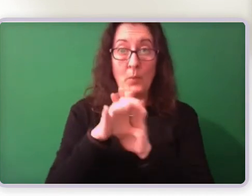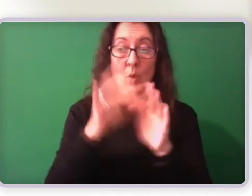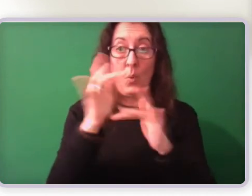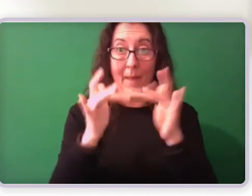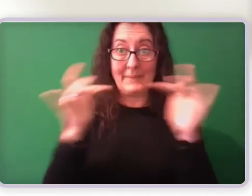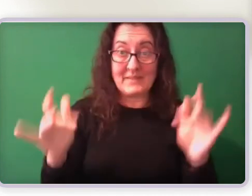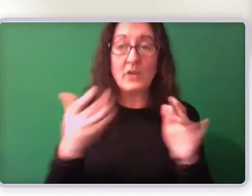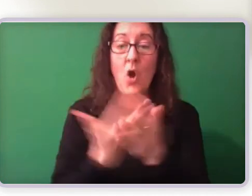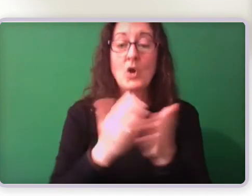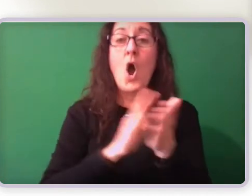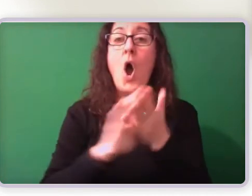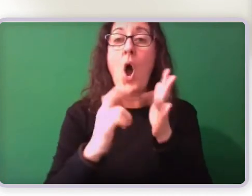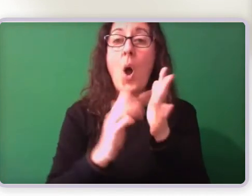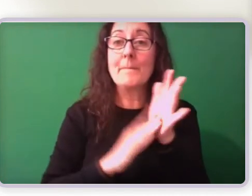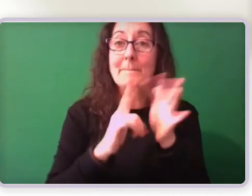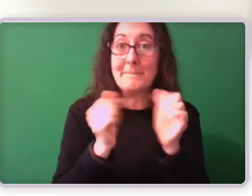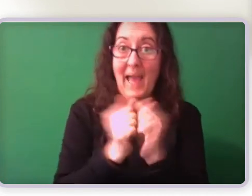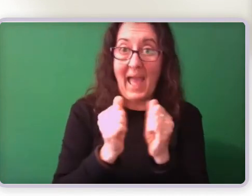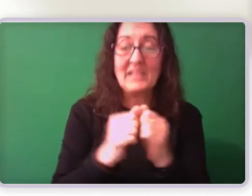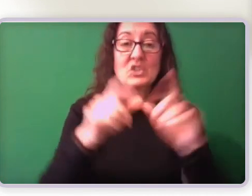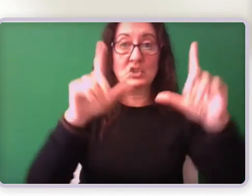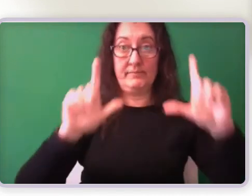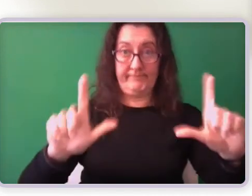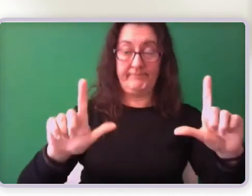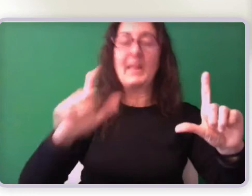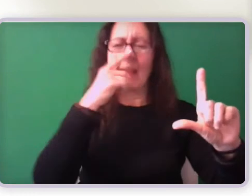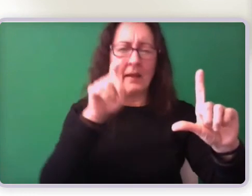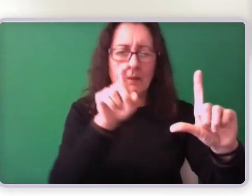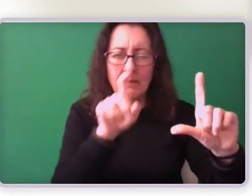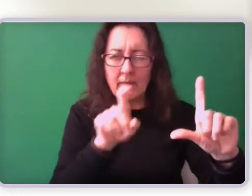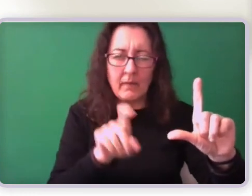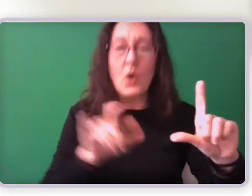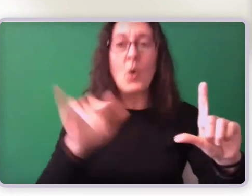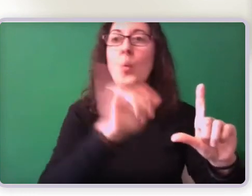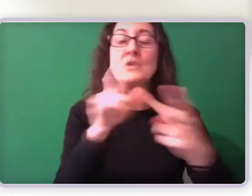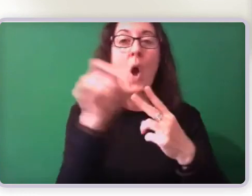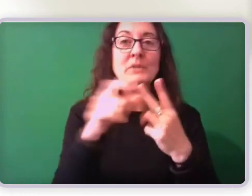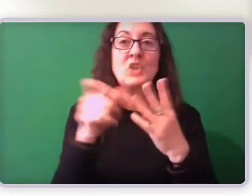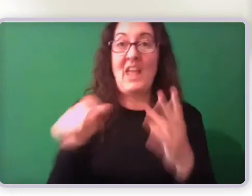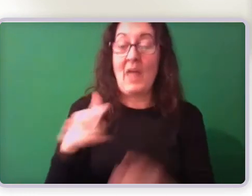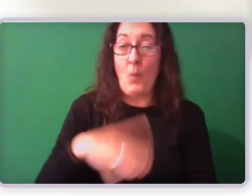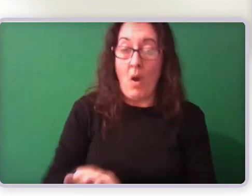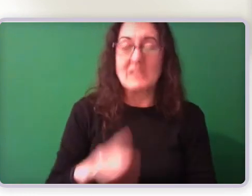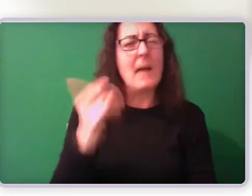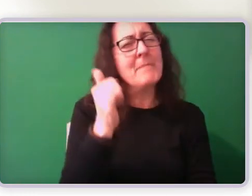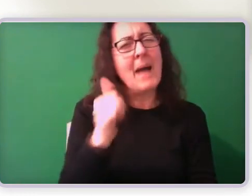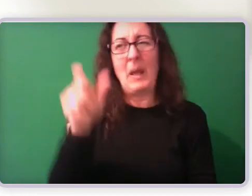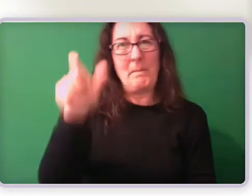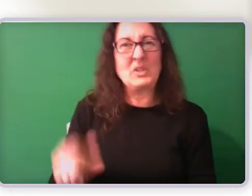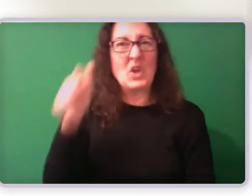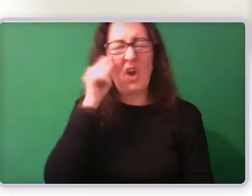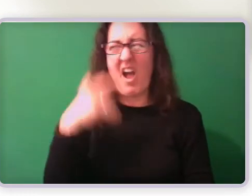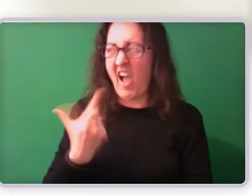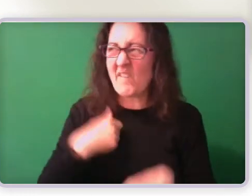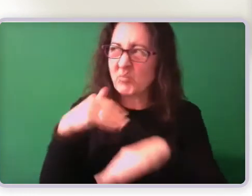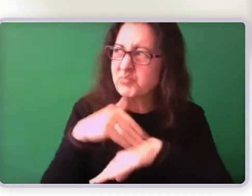choose to go specifically to their, the option that they're after. So it may be, they know that they have issues with getting the right